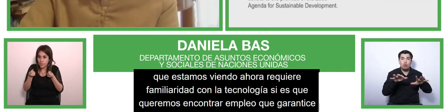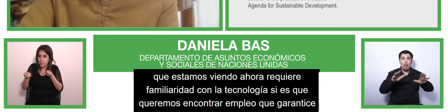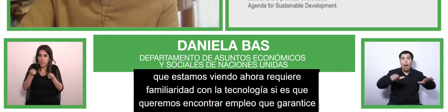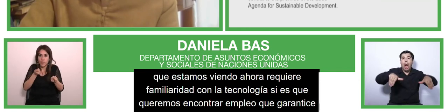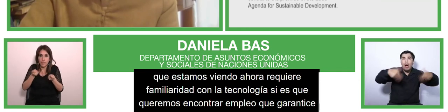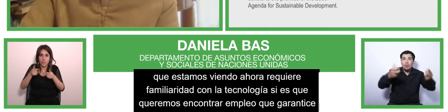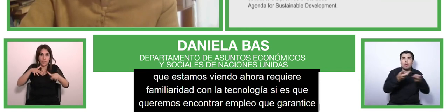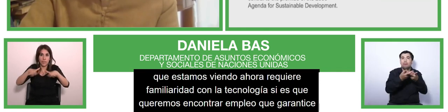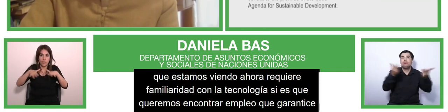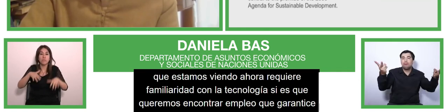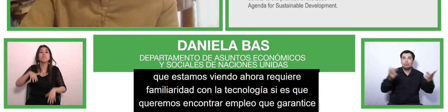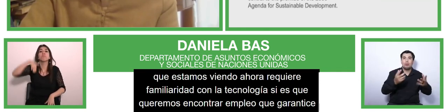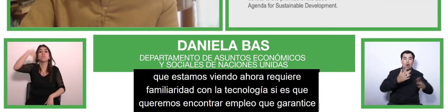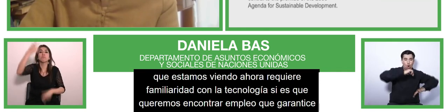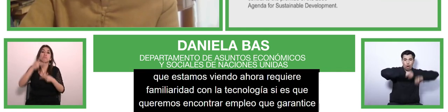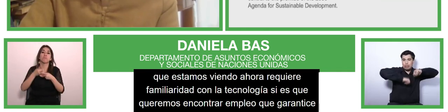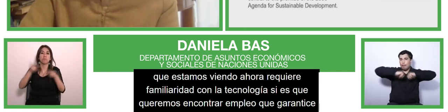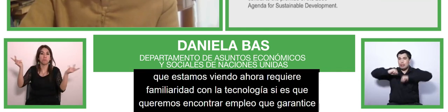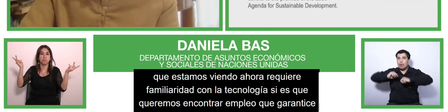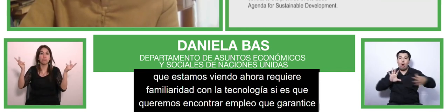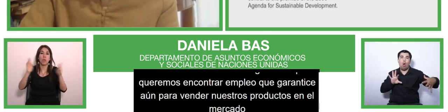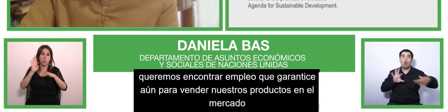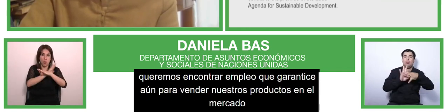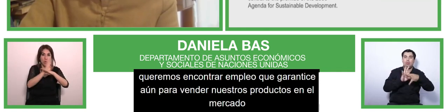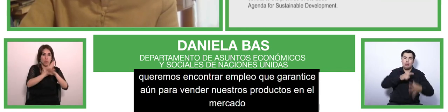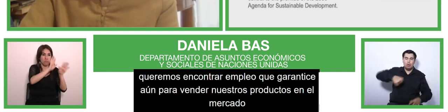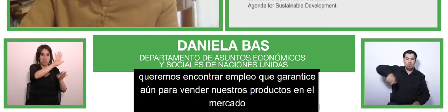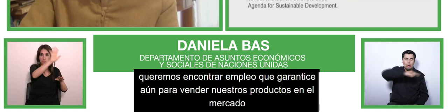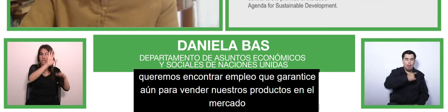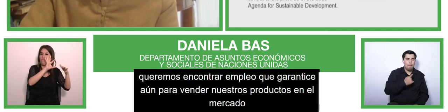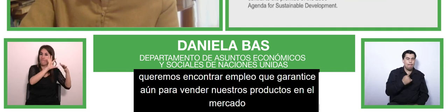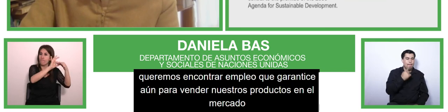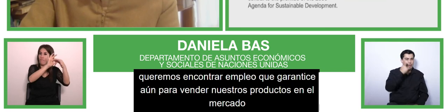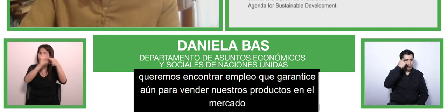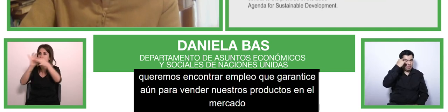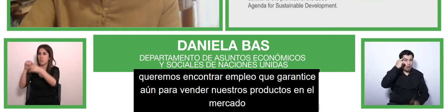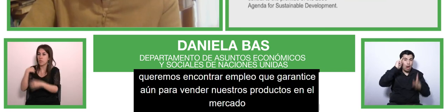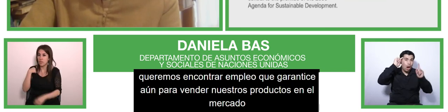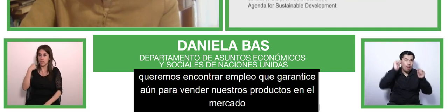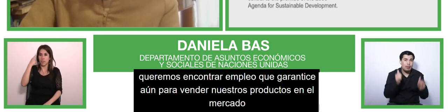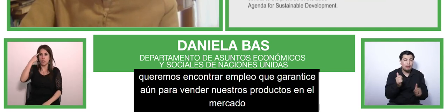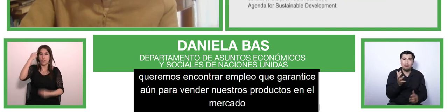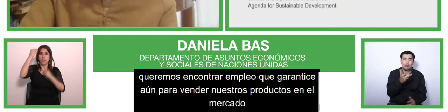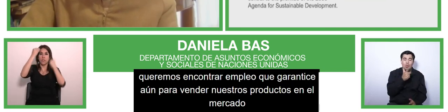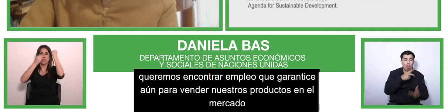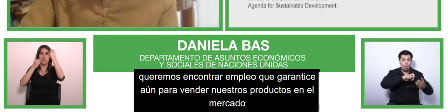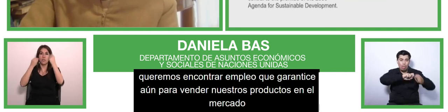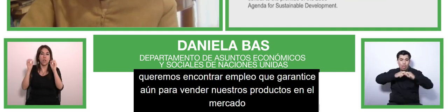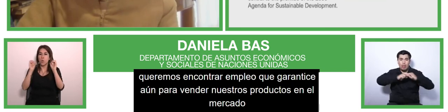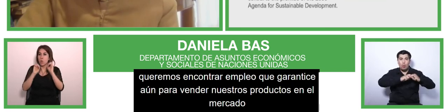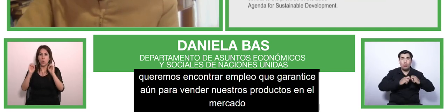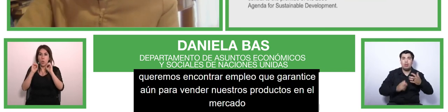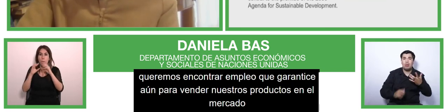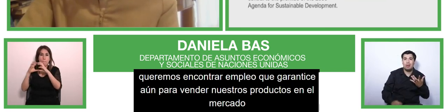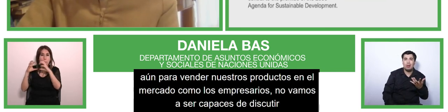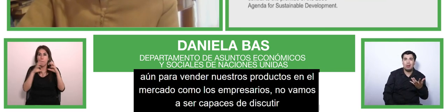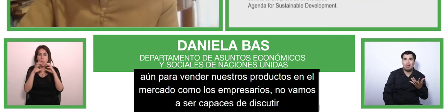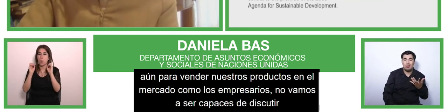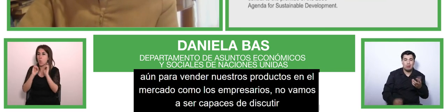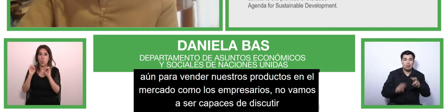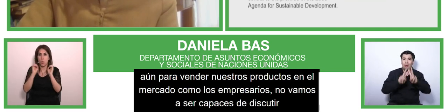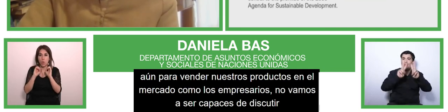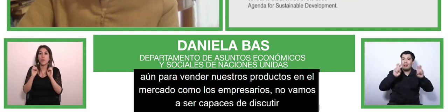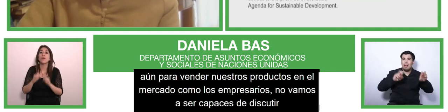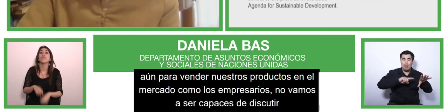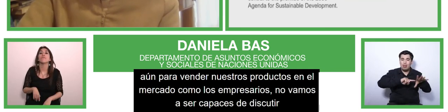so we will not be able to discuss about technology the technological divide today and for